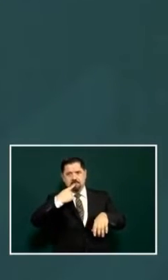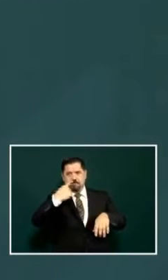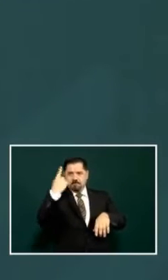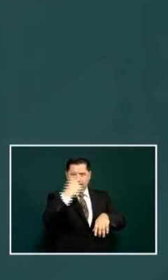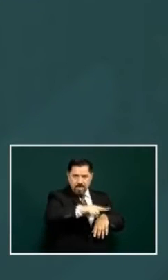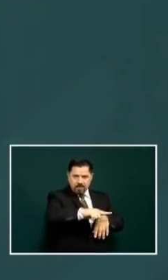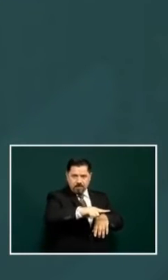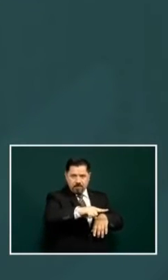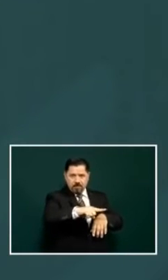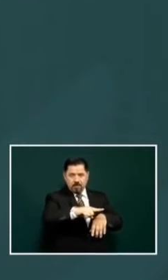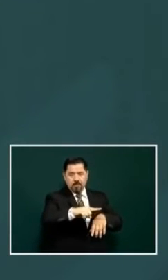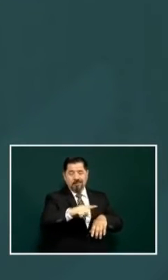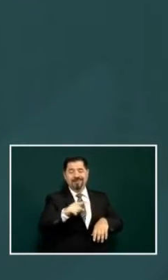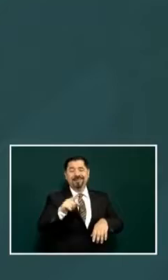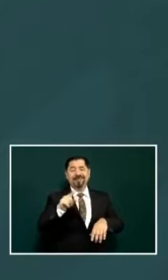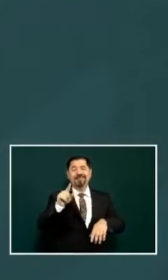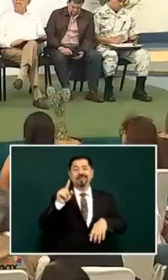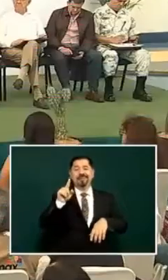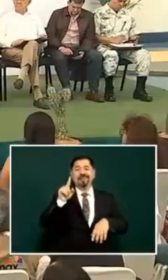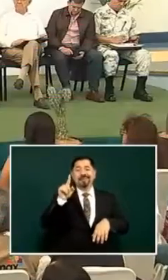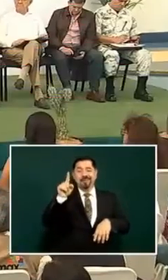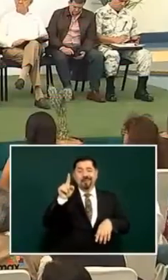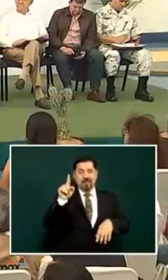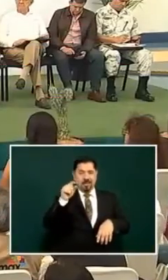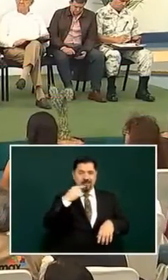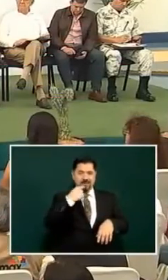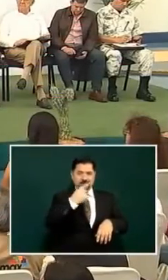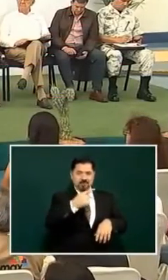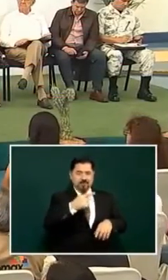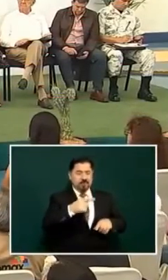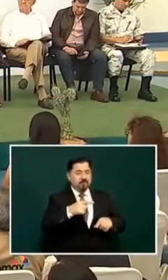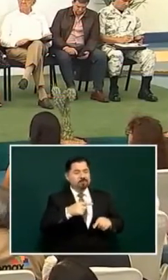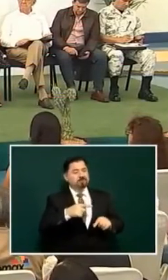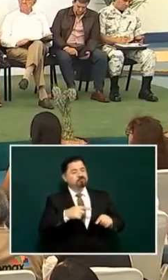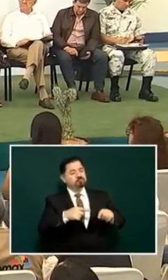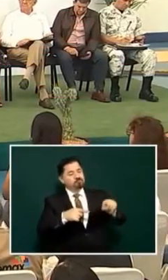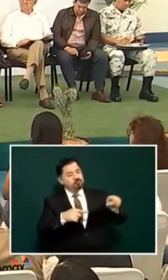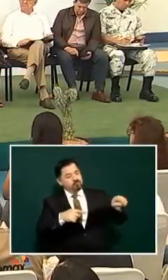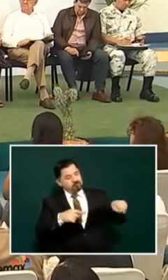and we are asking that they help and participate